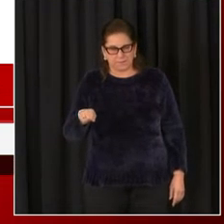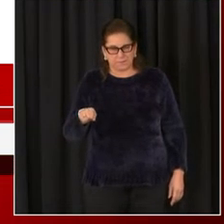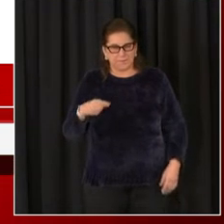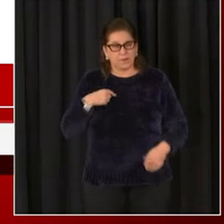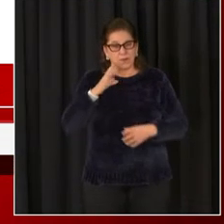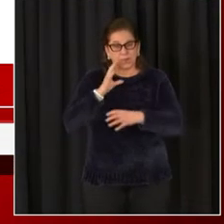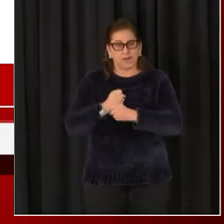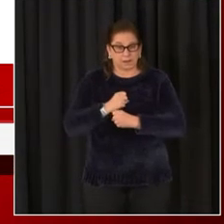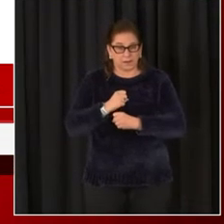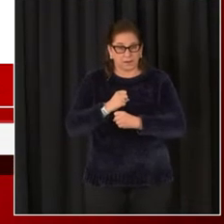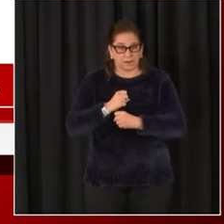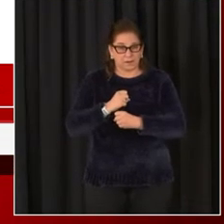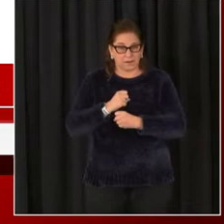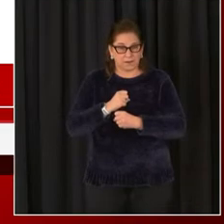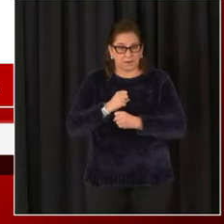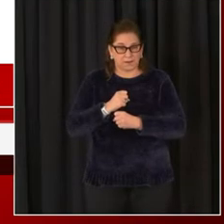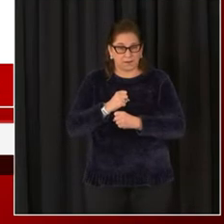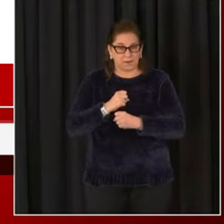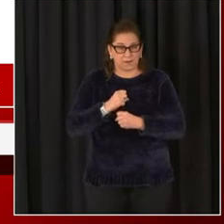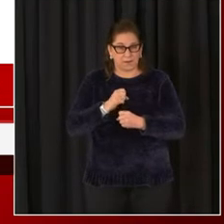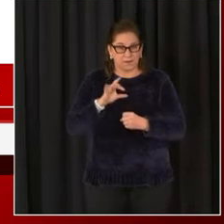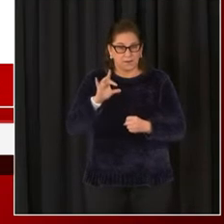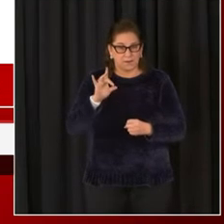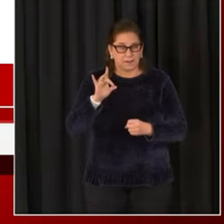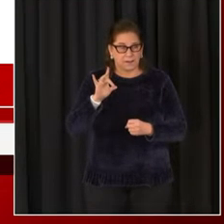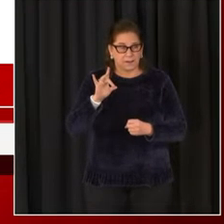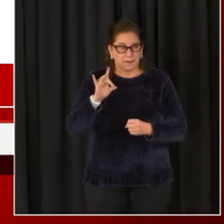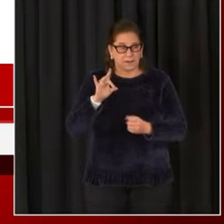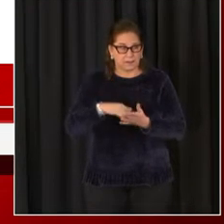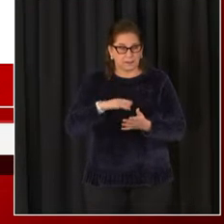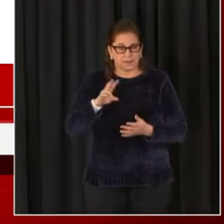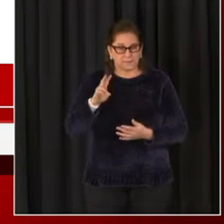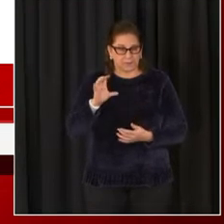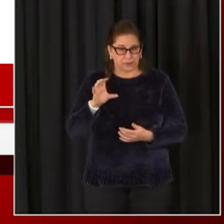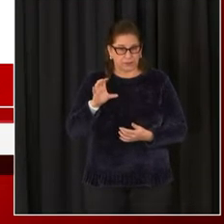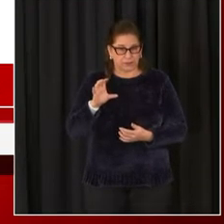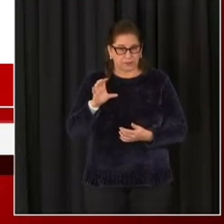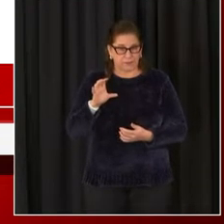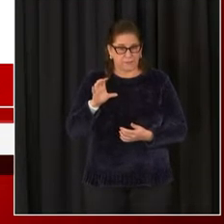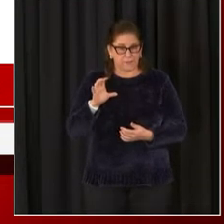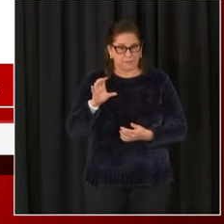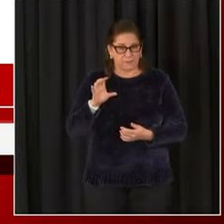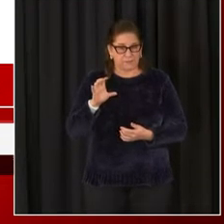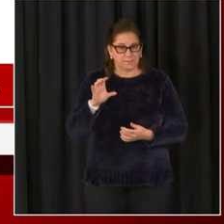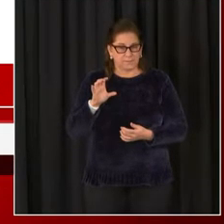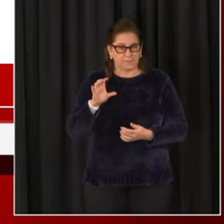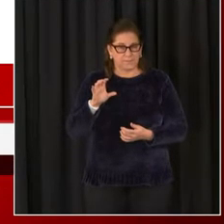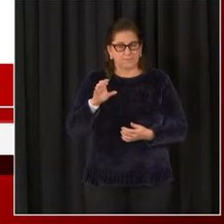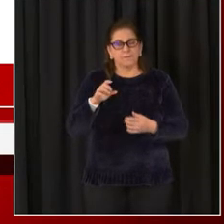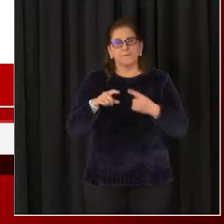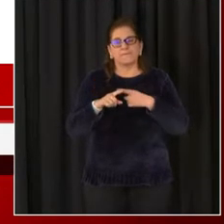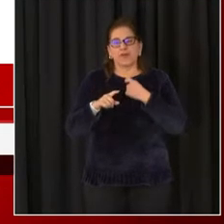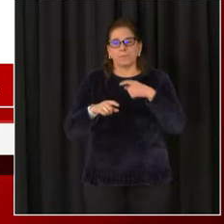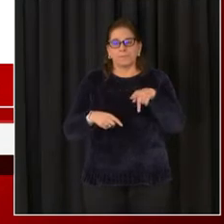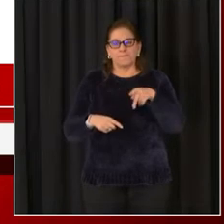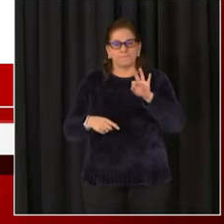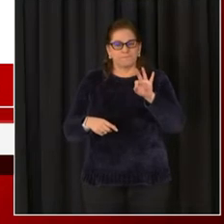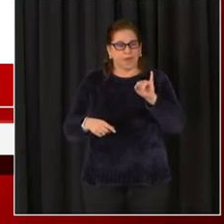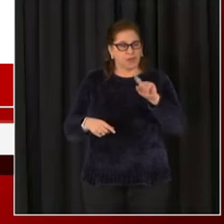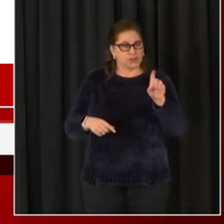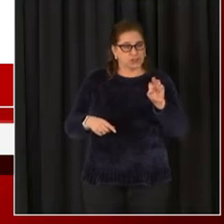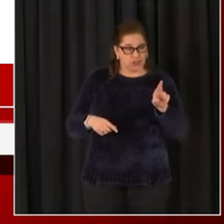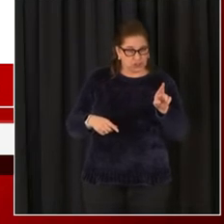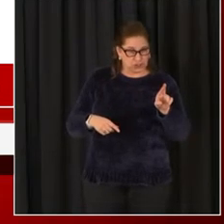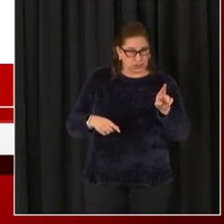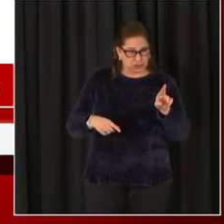of the Pfizer vaccine and 5,600 doses of the Moderna vaccine. We've explained